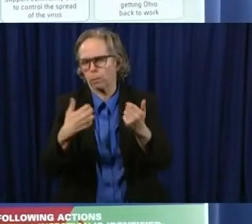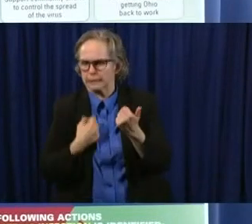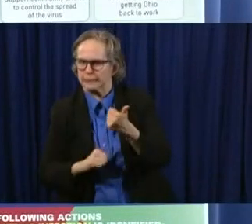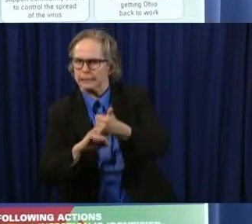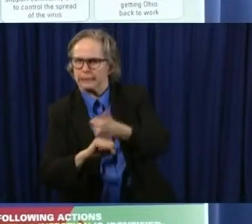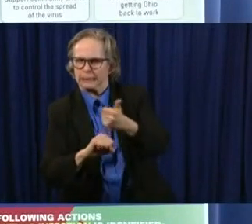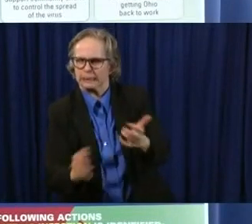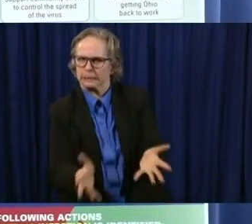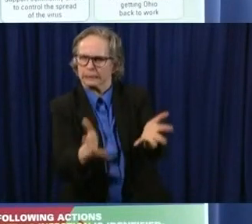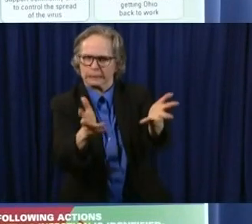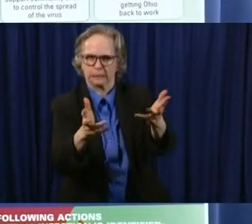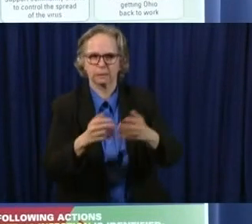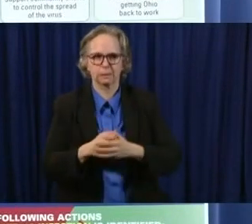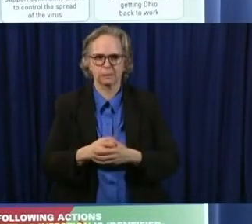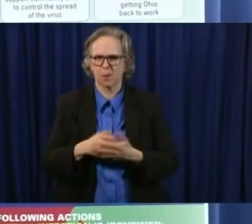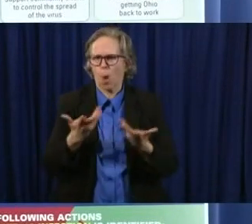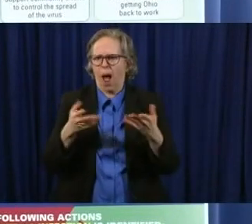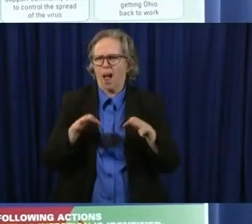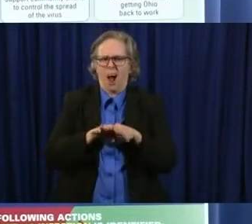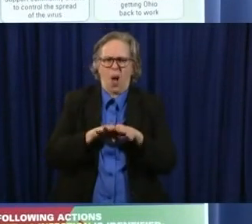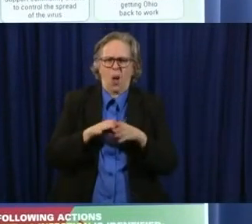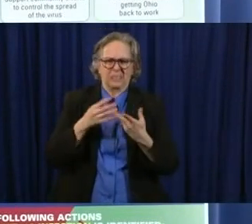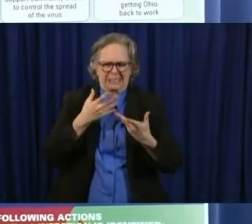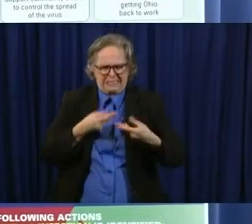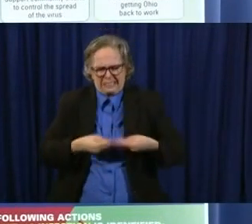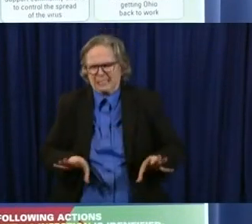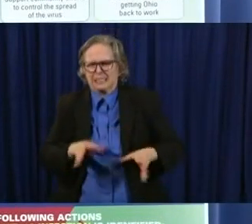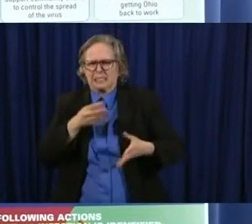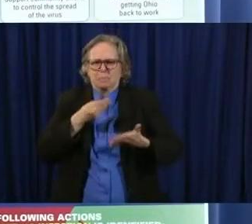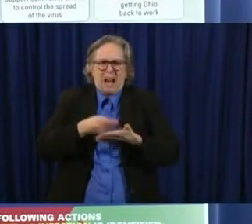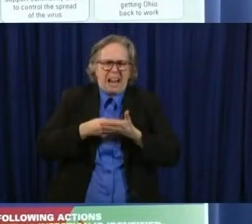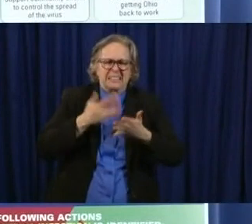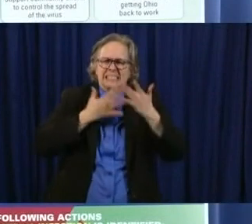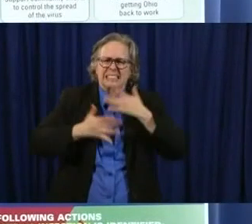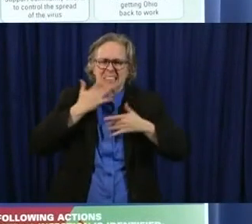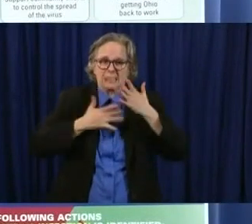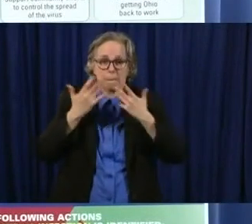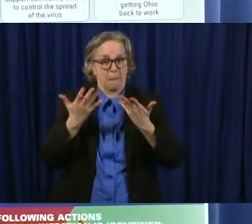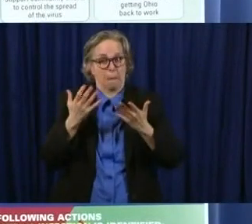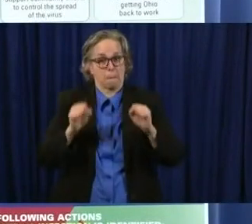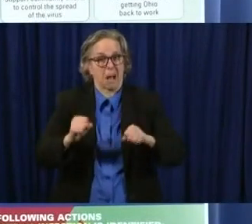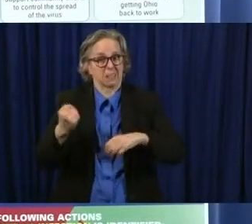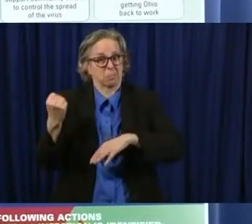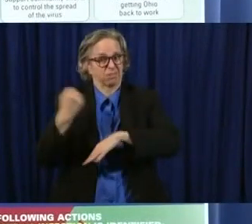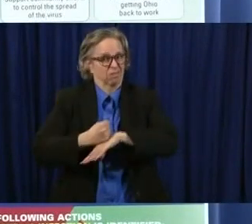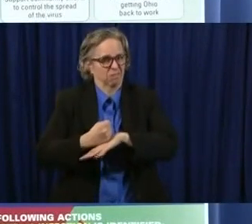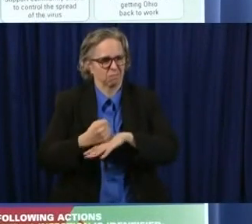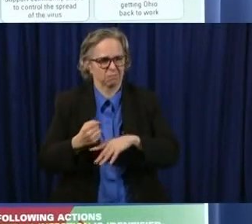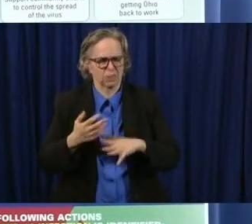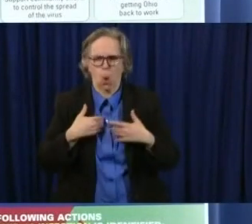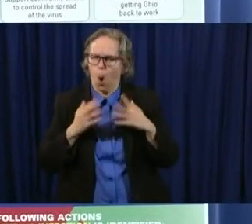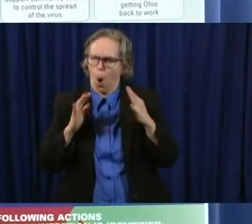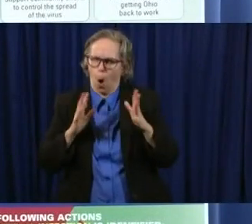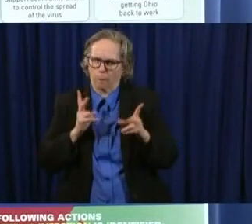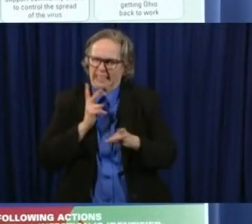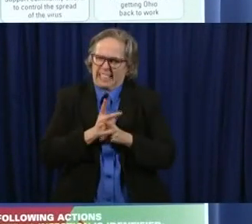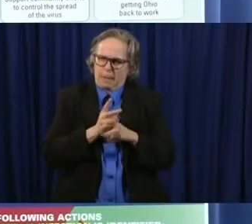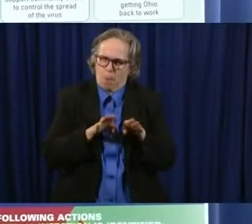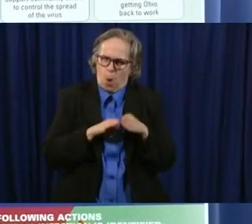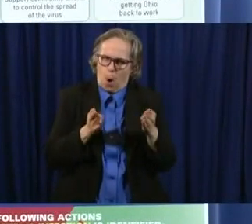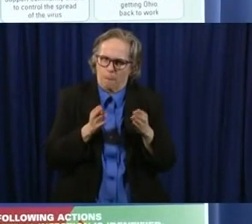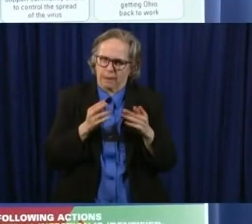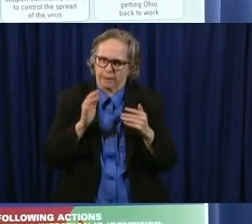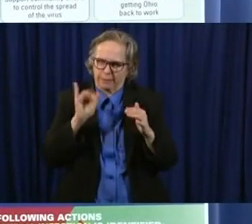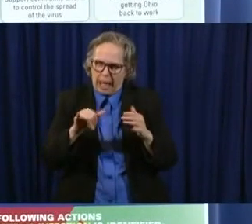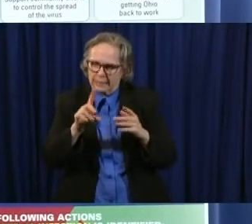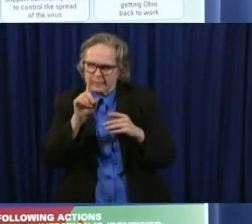tragically may not be able to come back at all uh but we think by setting this date they can start planning and they can start start moving forward